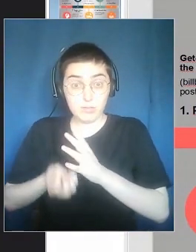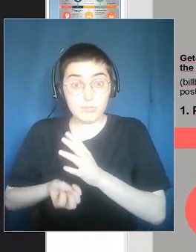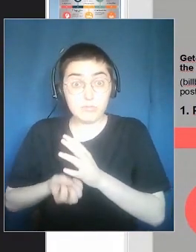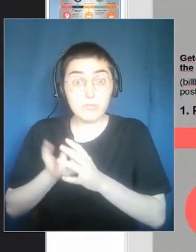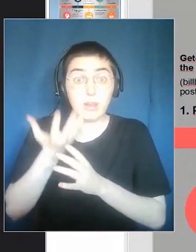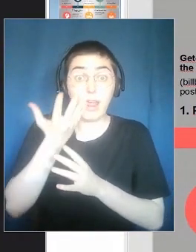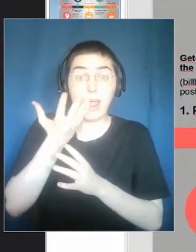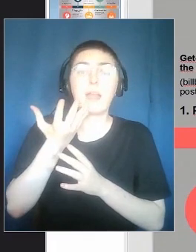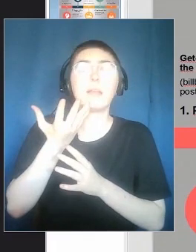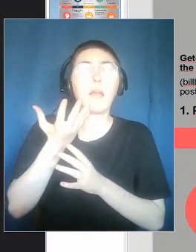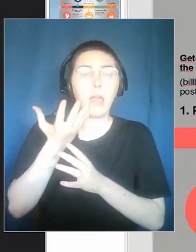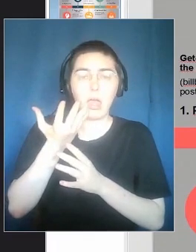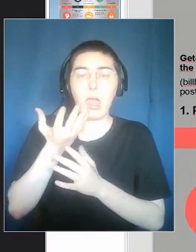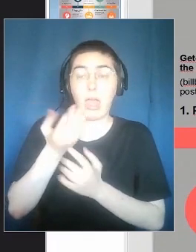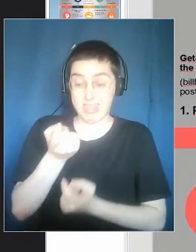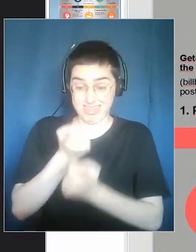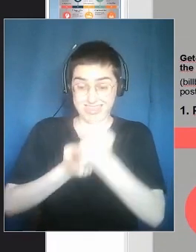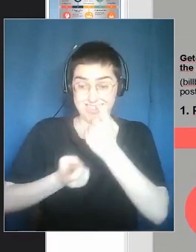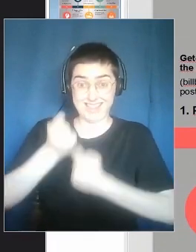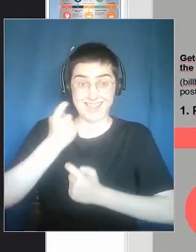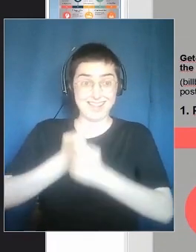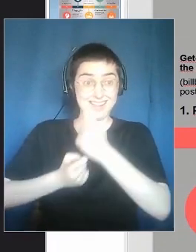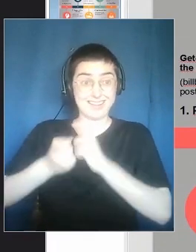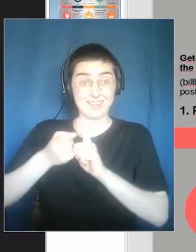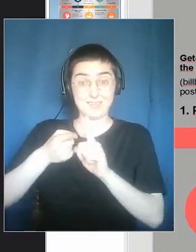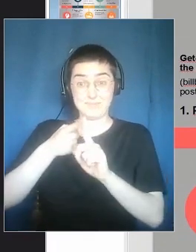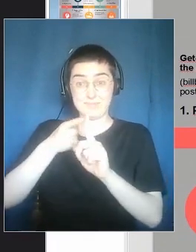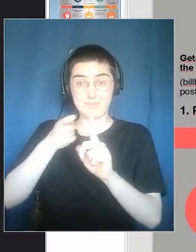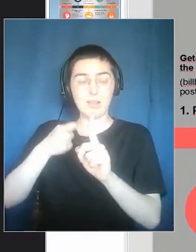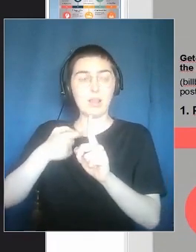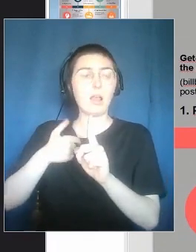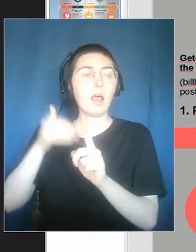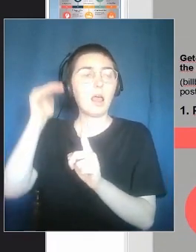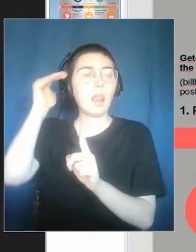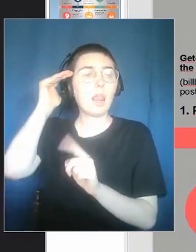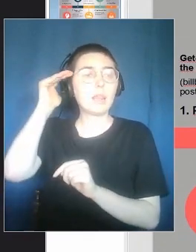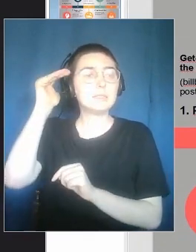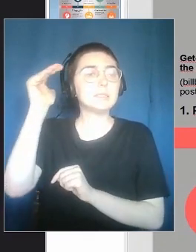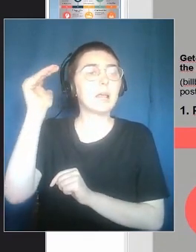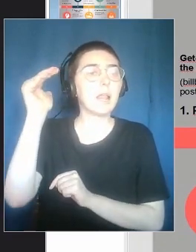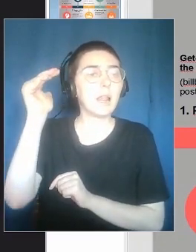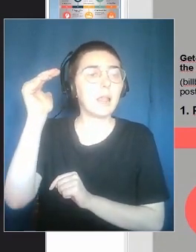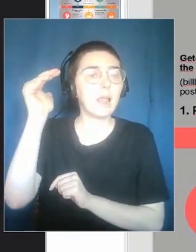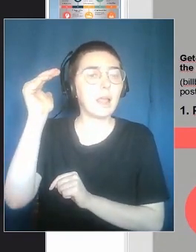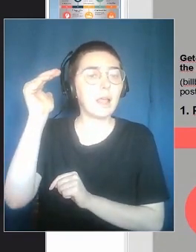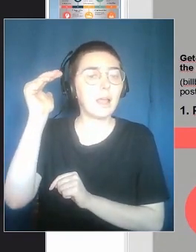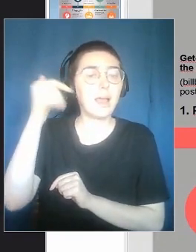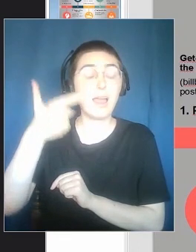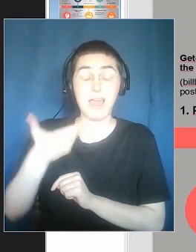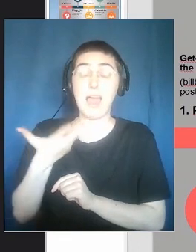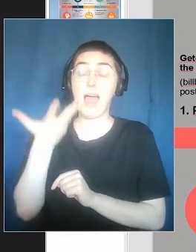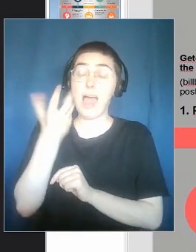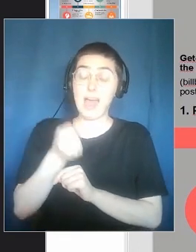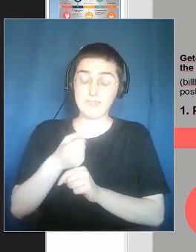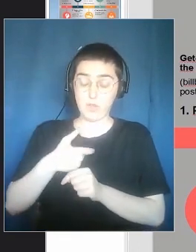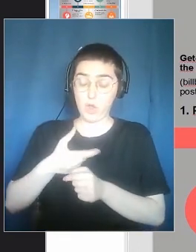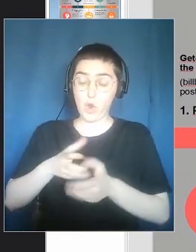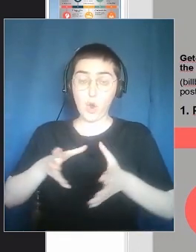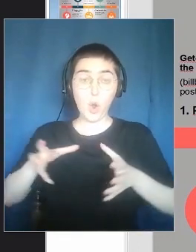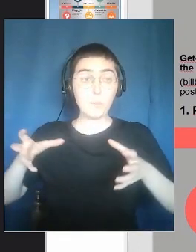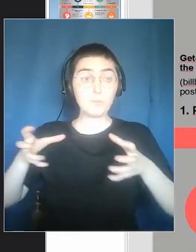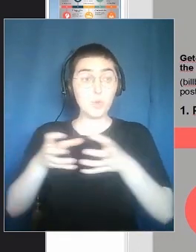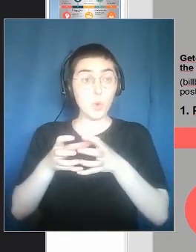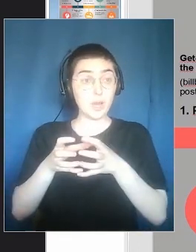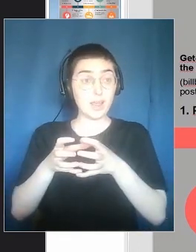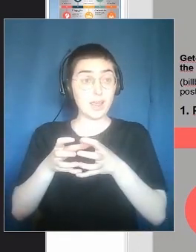Another important word is definitely community. There is a community in which